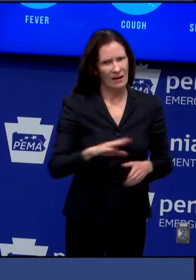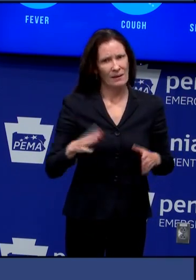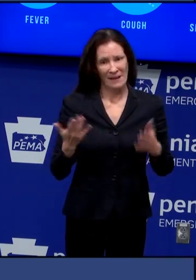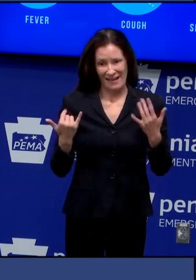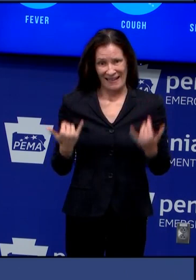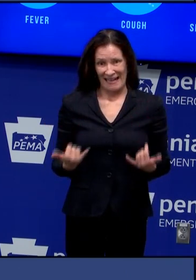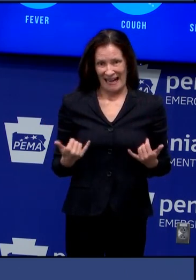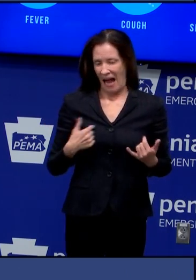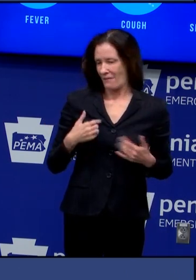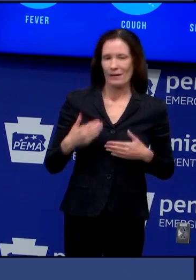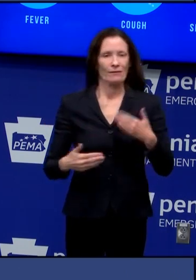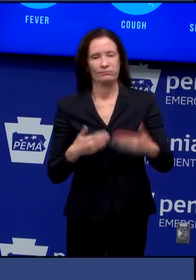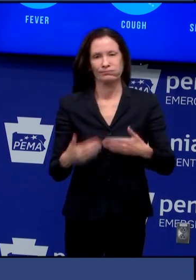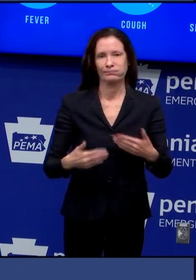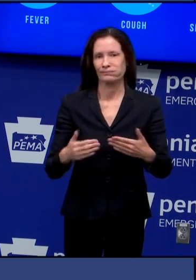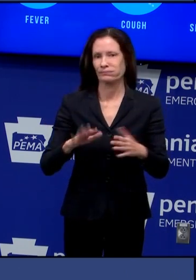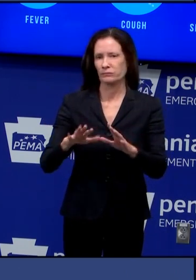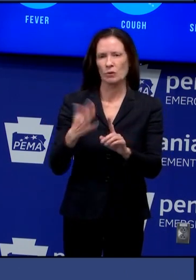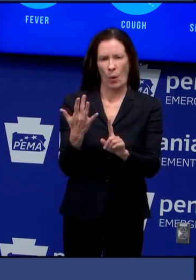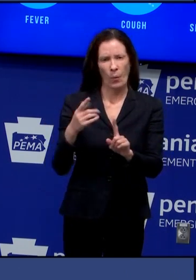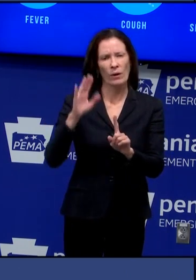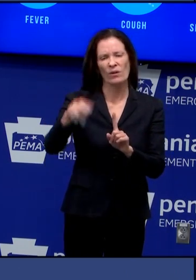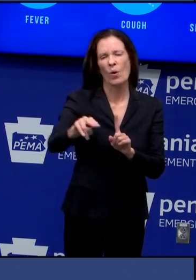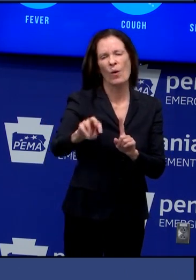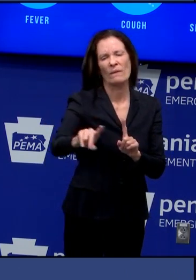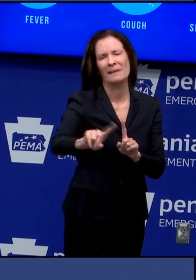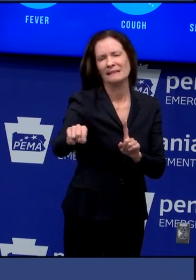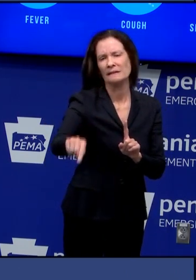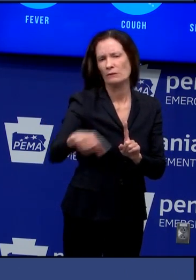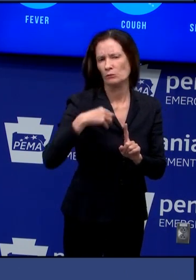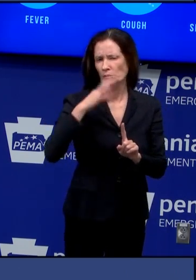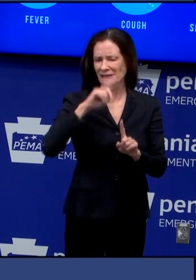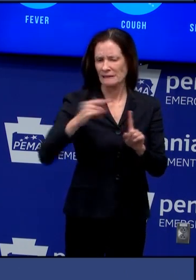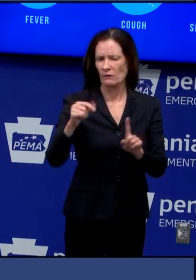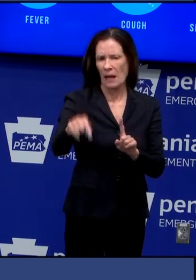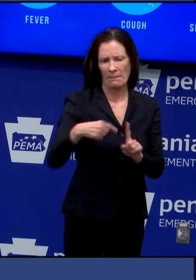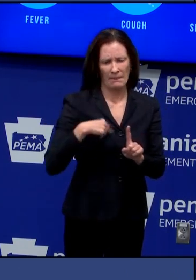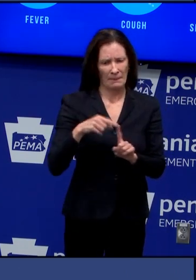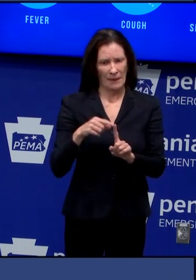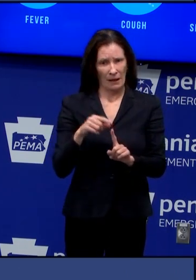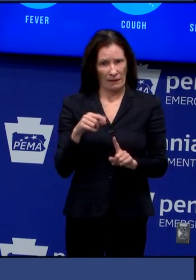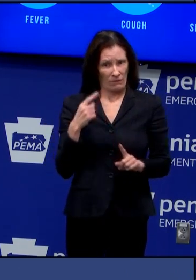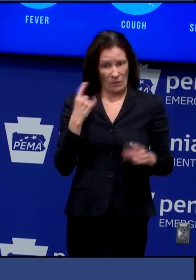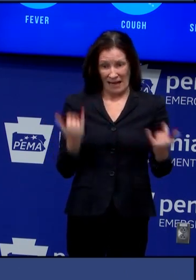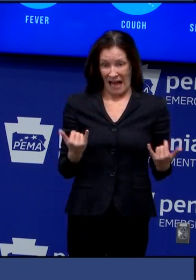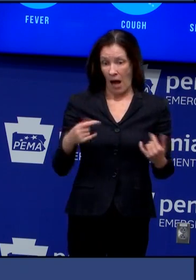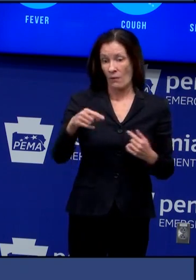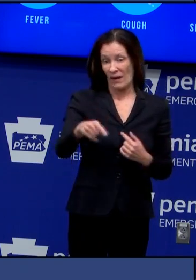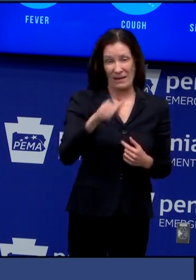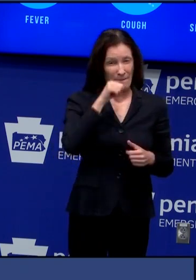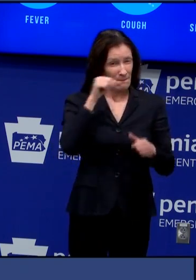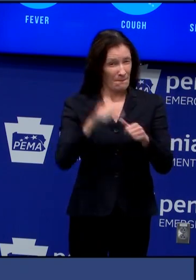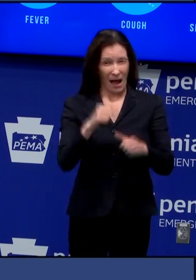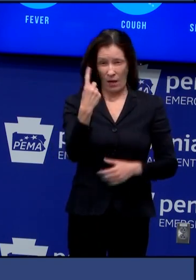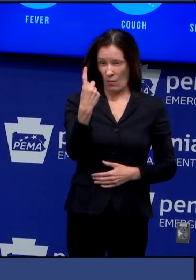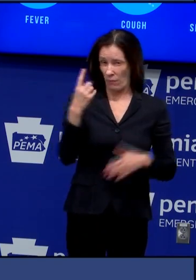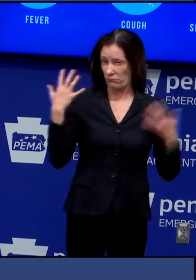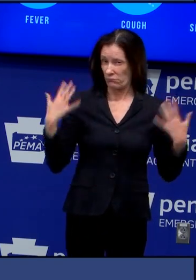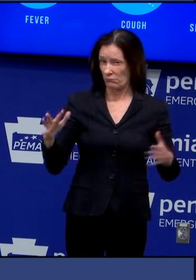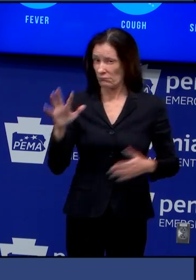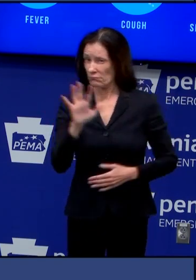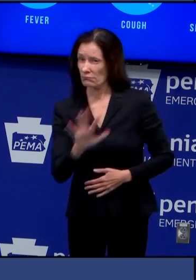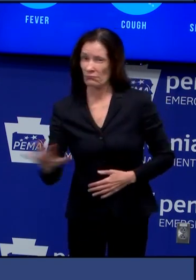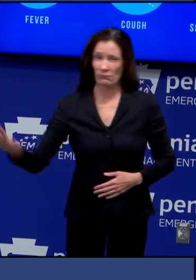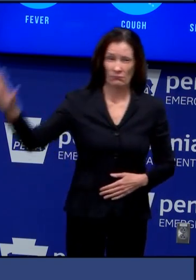ensure adequate participation in our democracy by vote by mail alone so we're that's why we're really looking at this as a multi-front